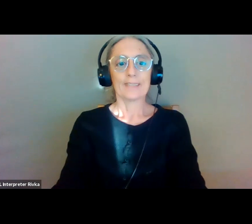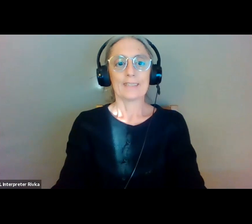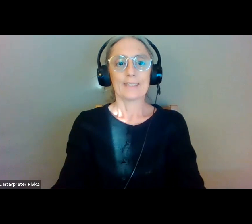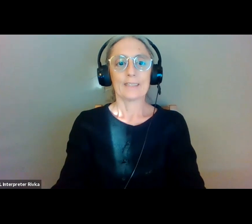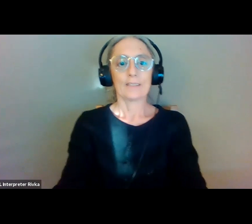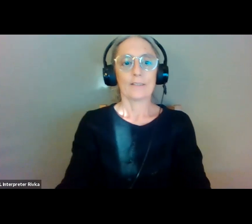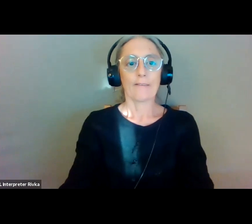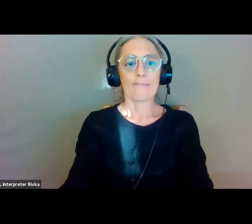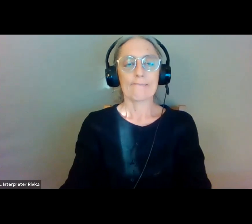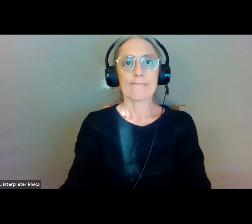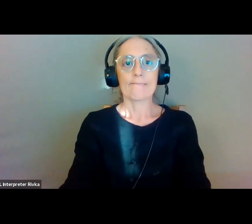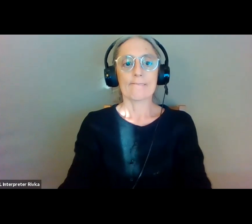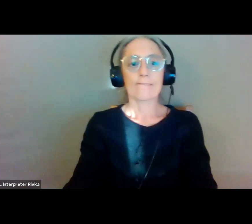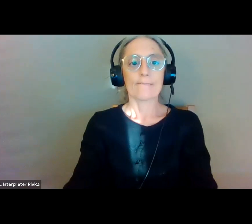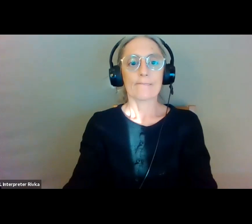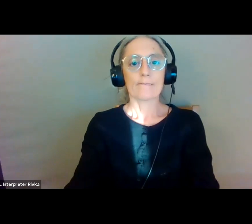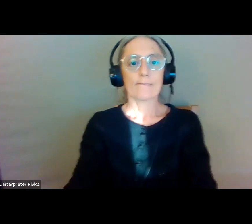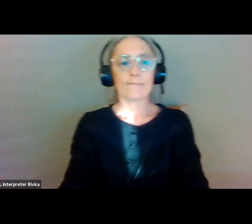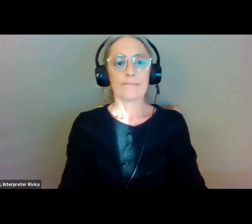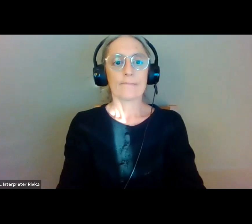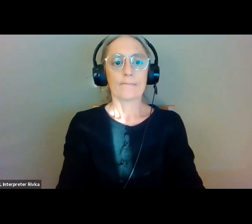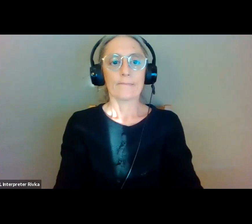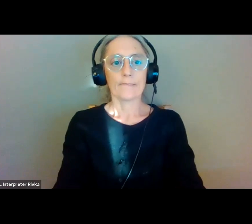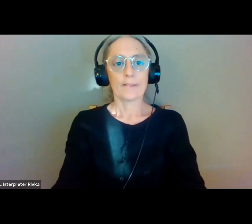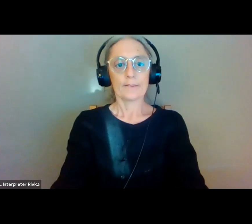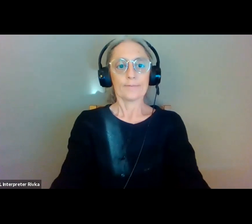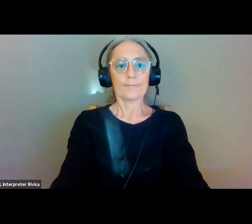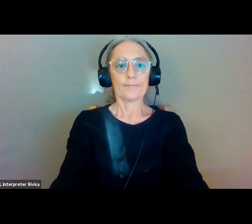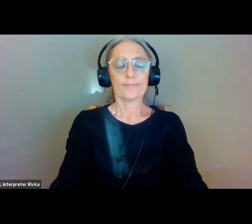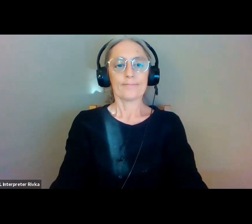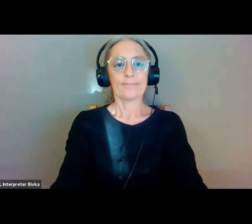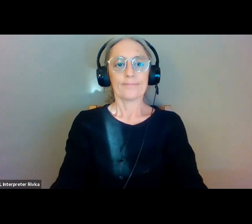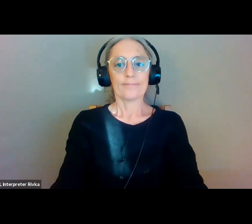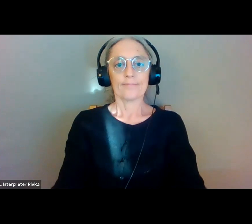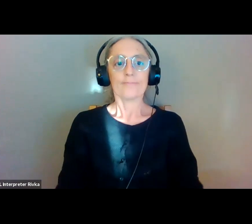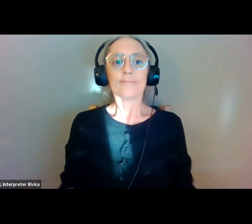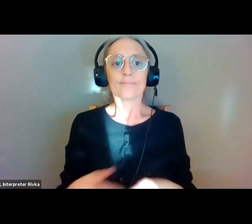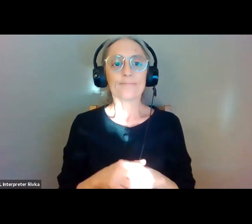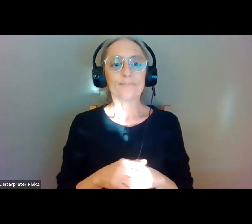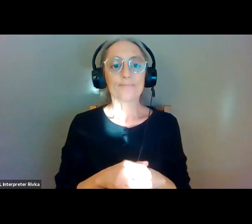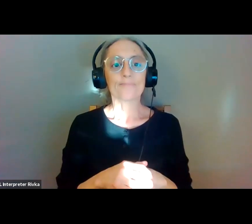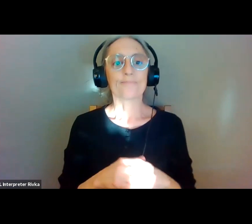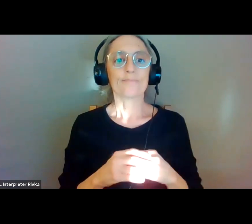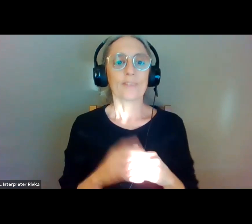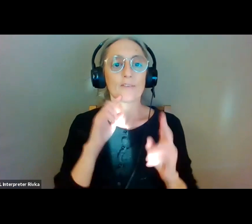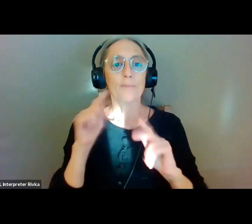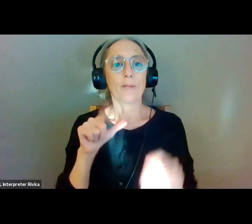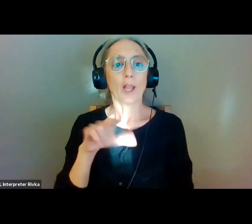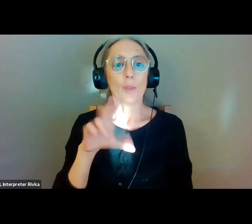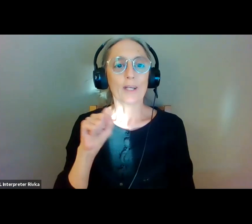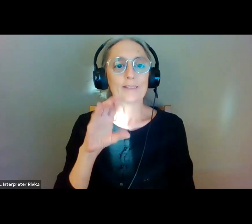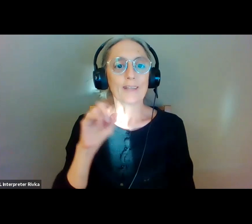um and it's um but for uh